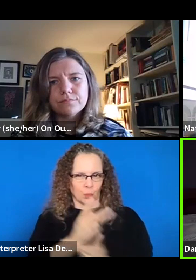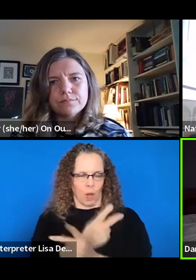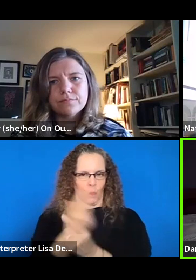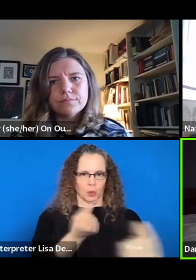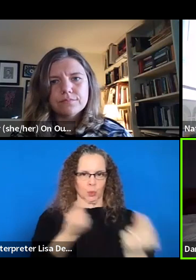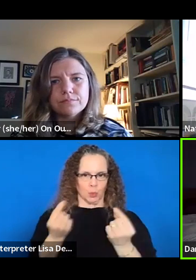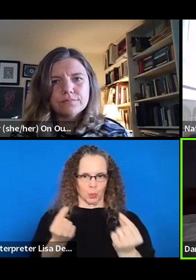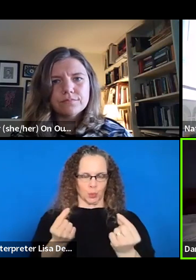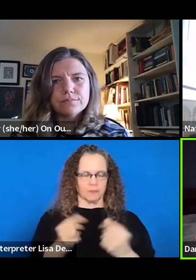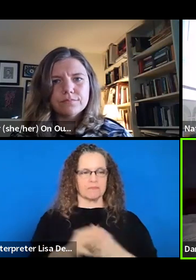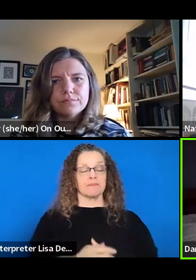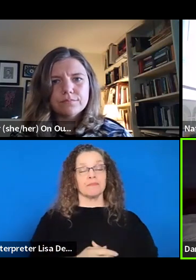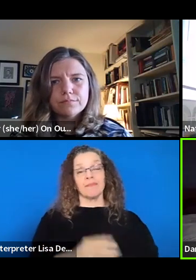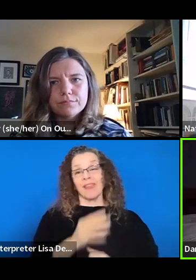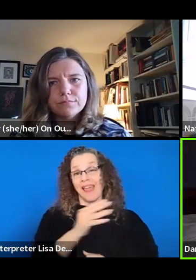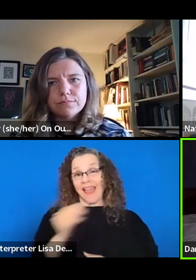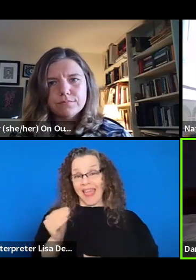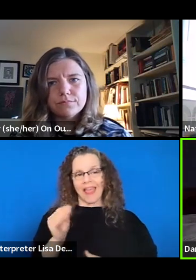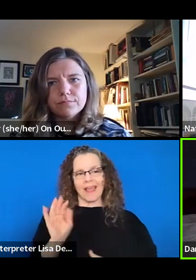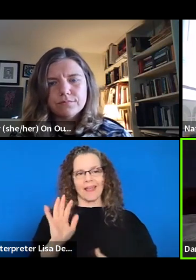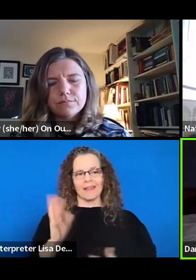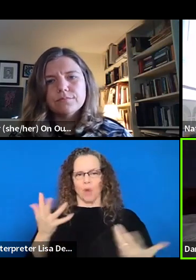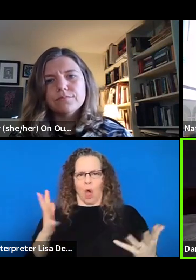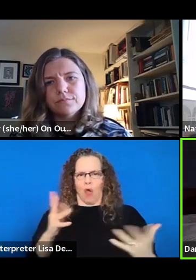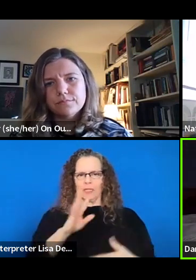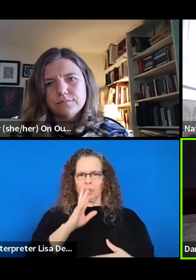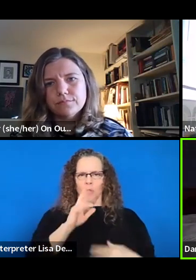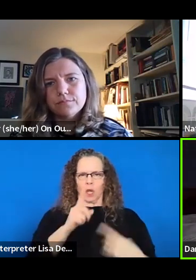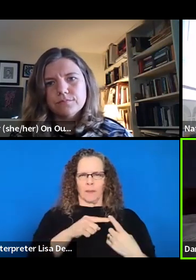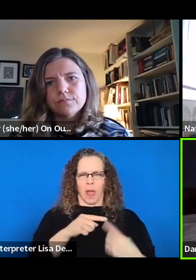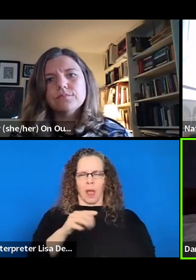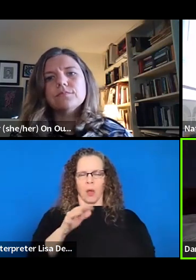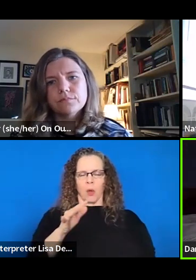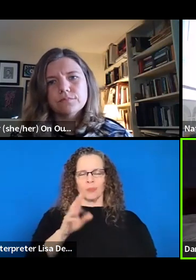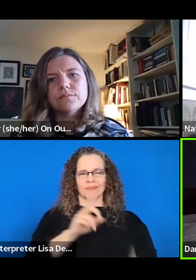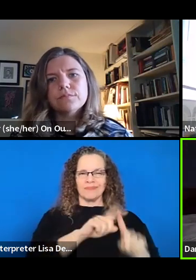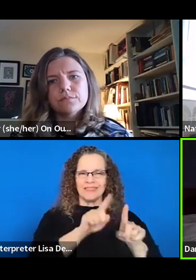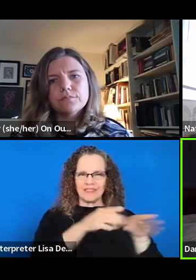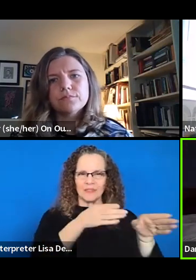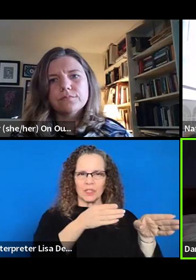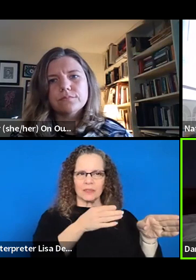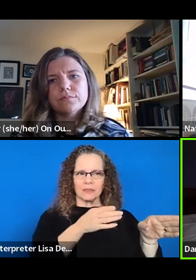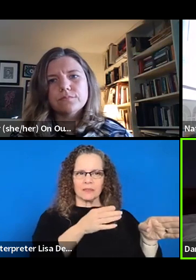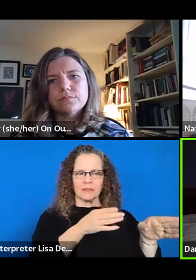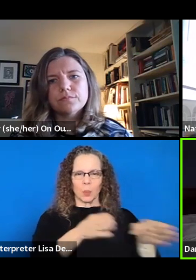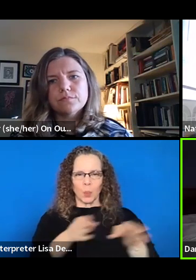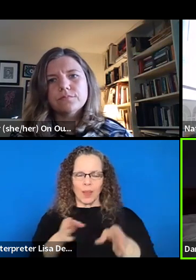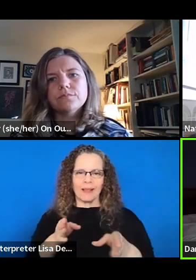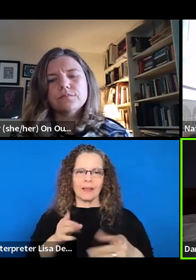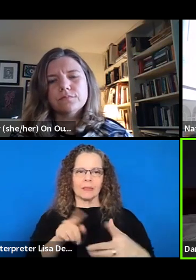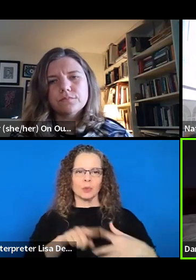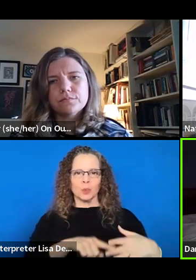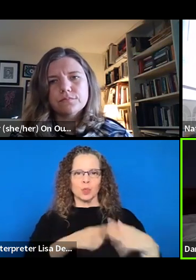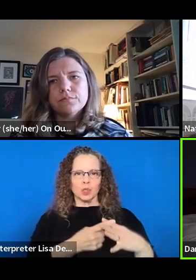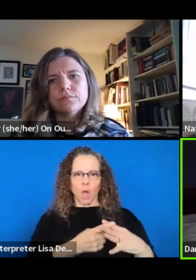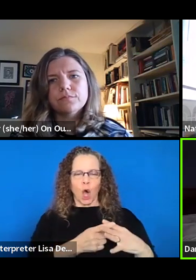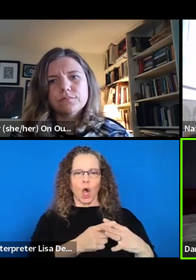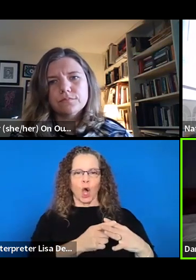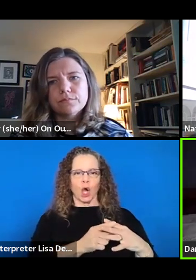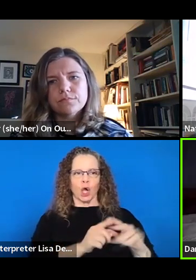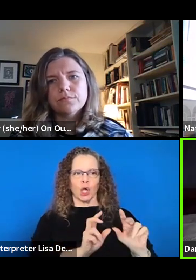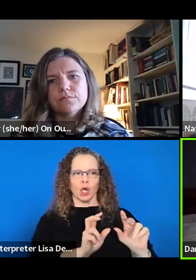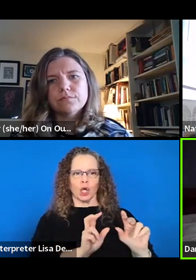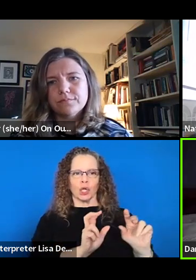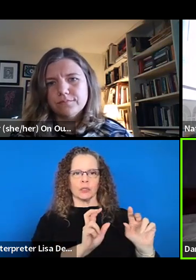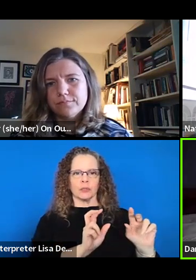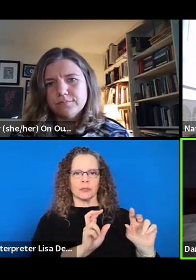is, again, like we've mentioned already across all of us so many different ways for people to start plugging in. I always think that,